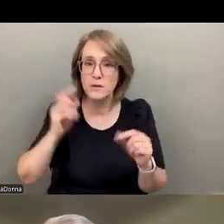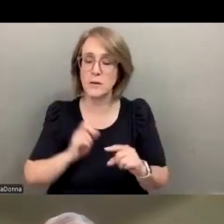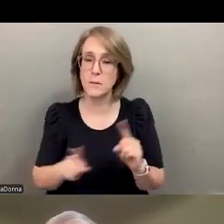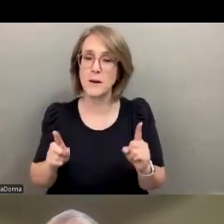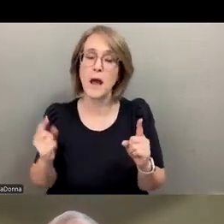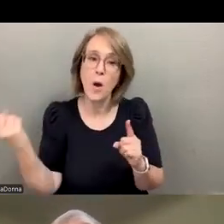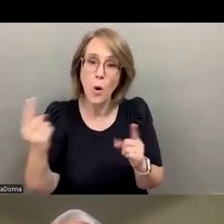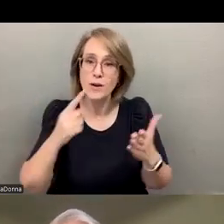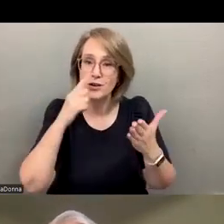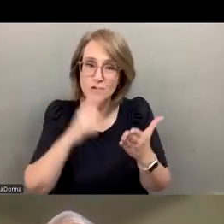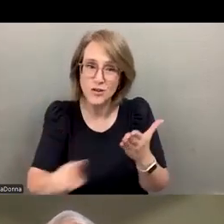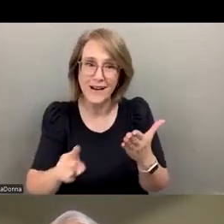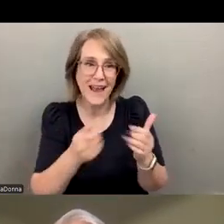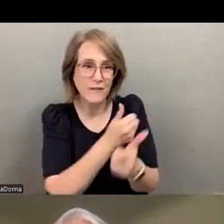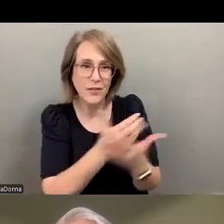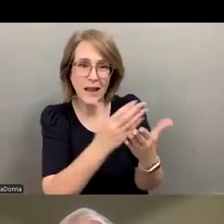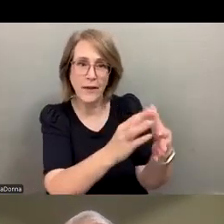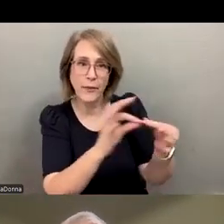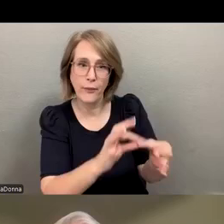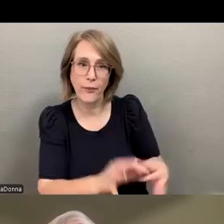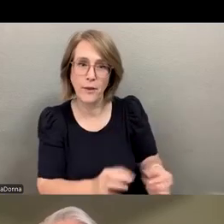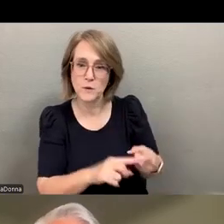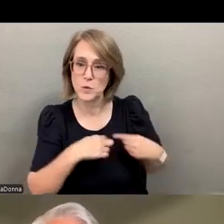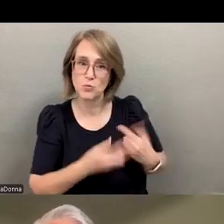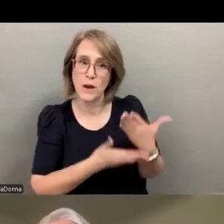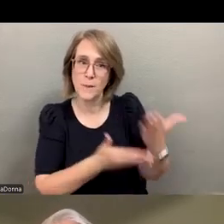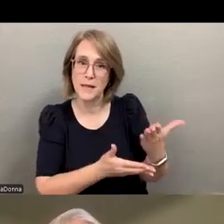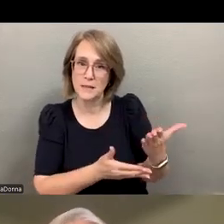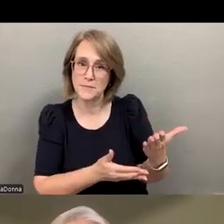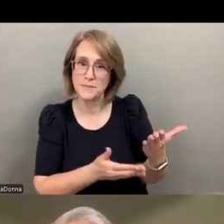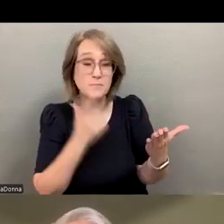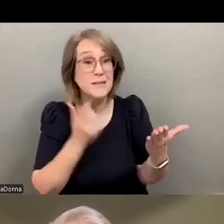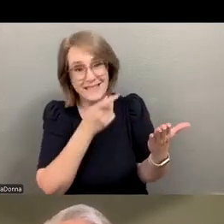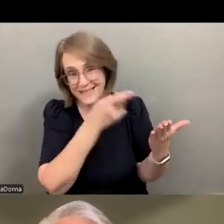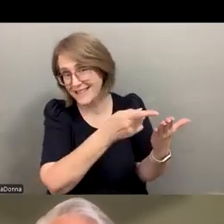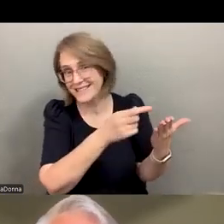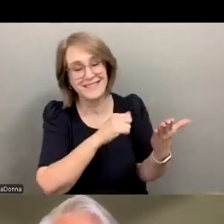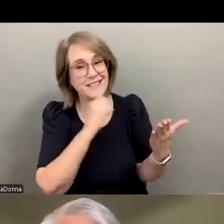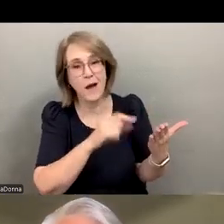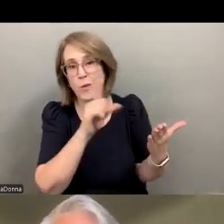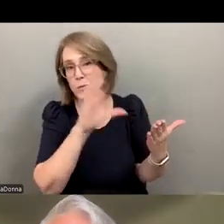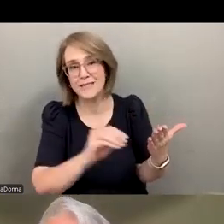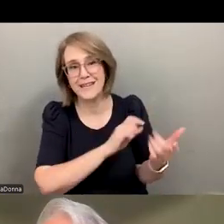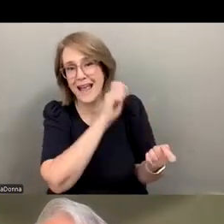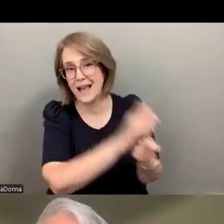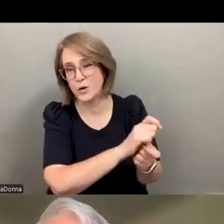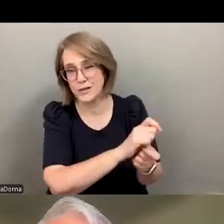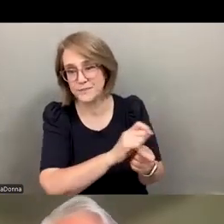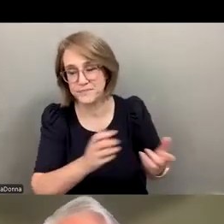always checked everything in it because, you know, these things can, these are not 100% accurate.